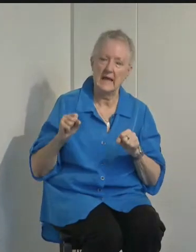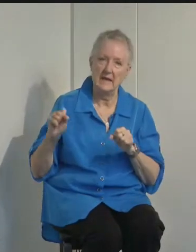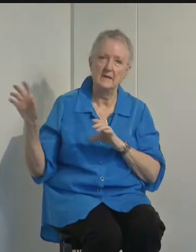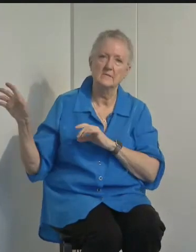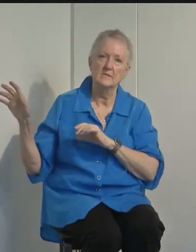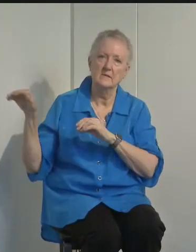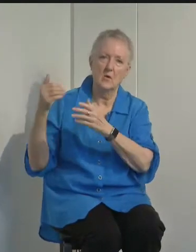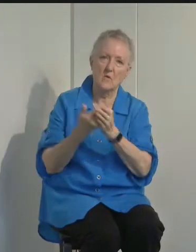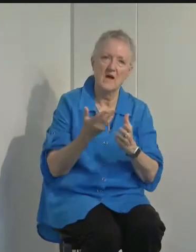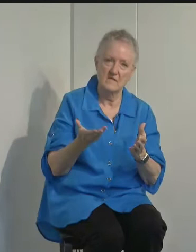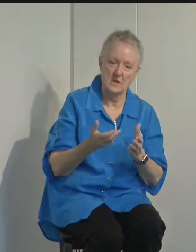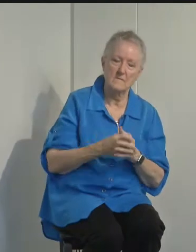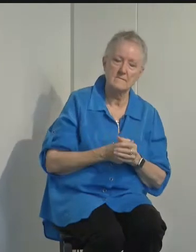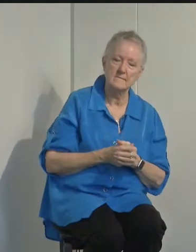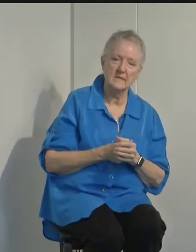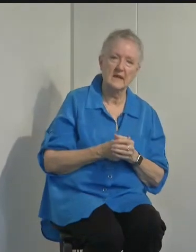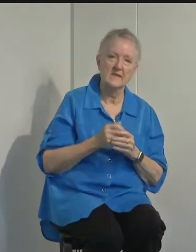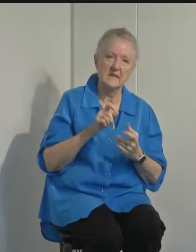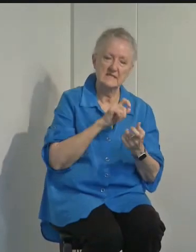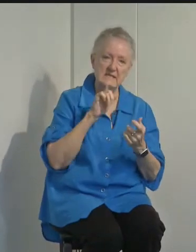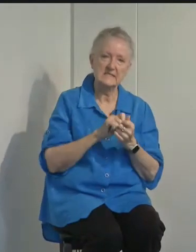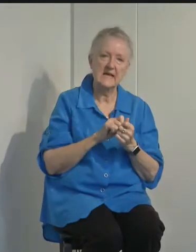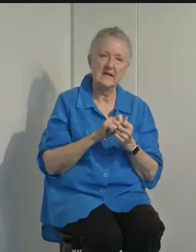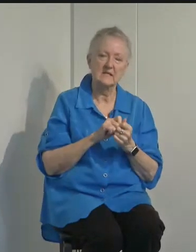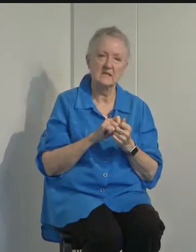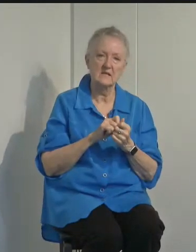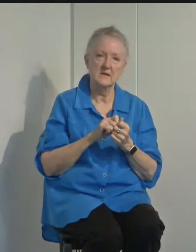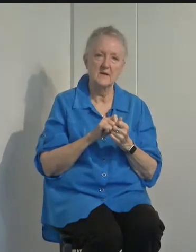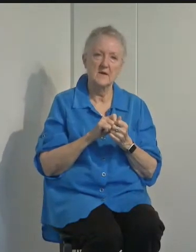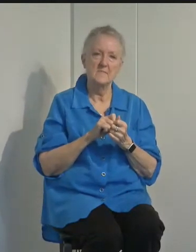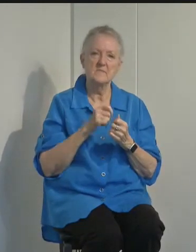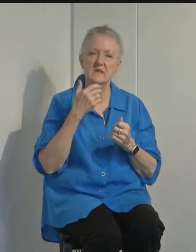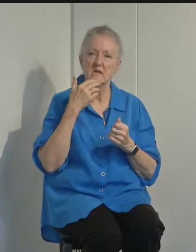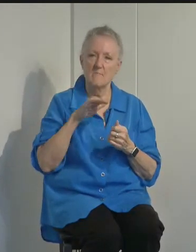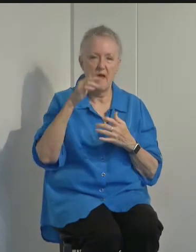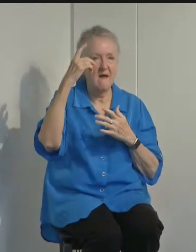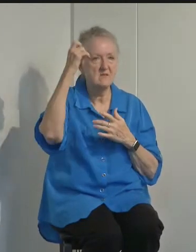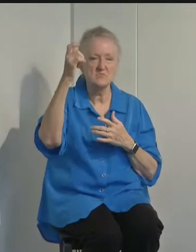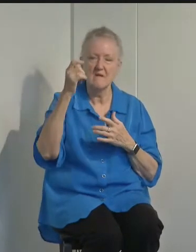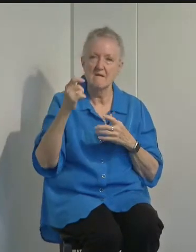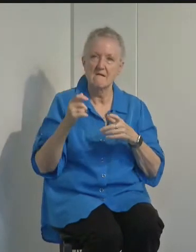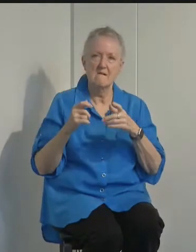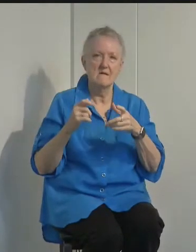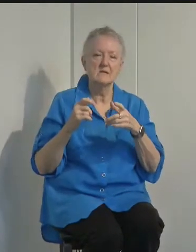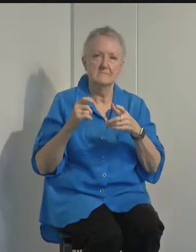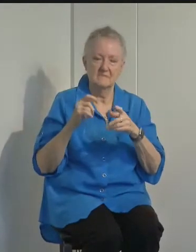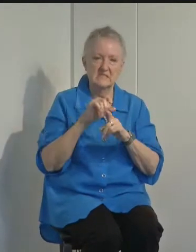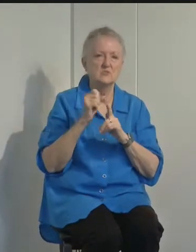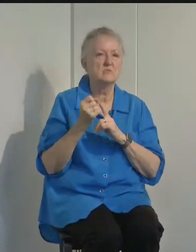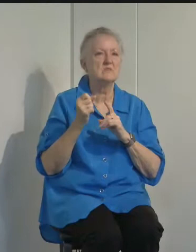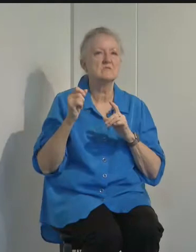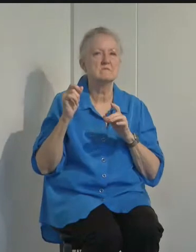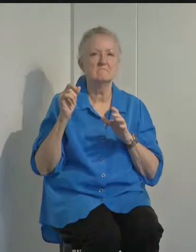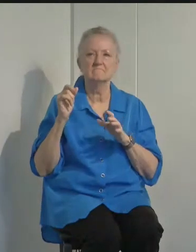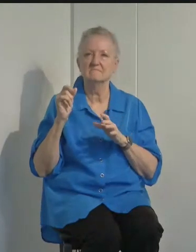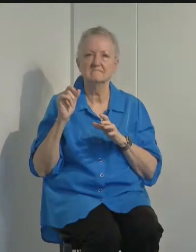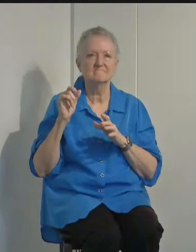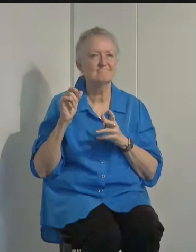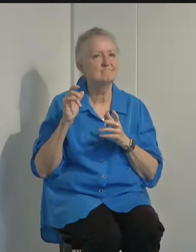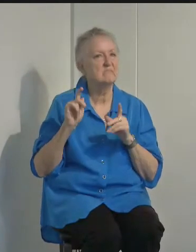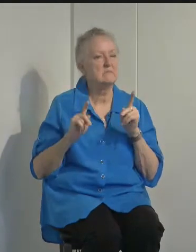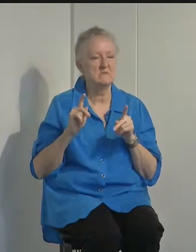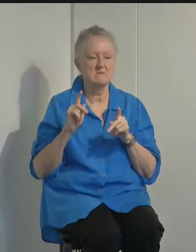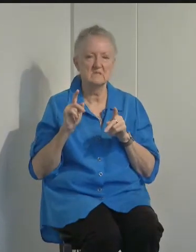That is exactly the nightmare scenario for a situation like this, that people